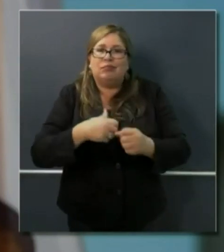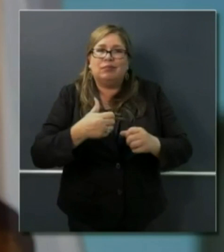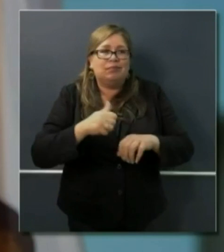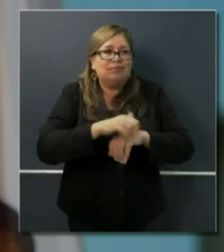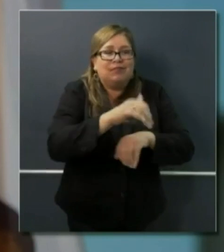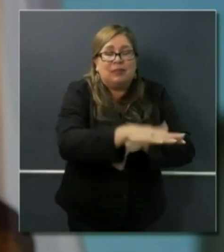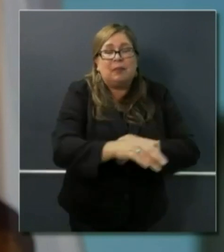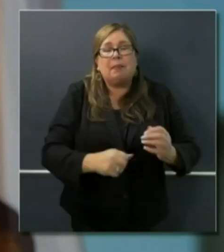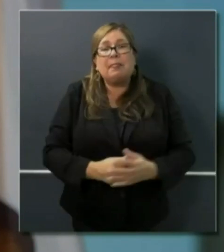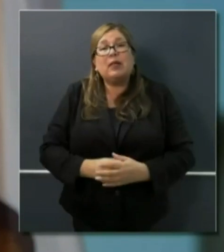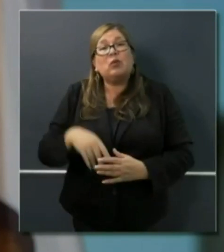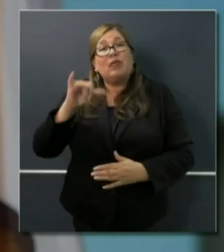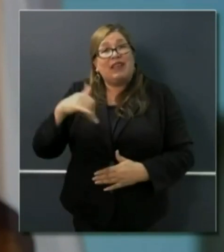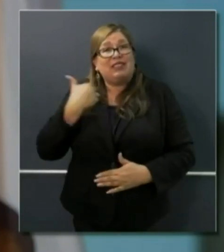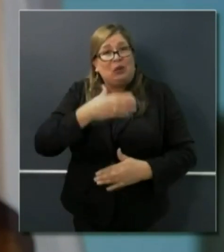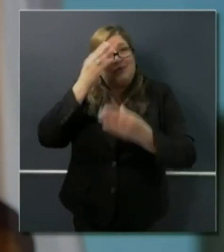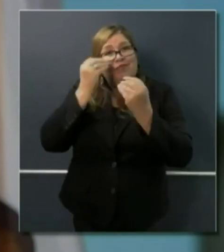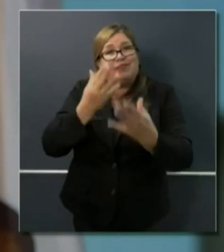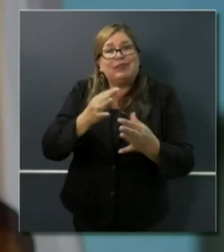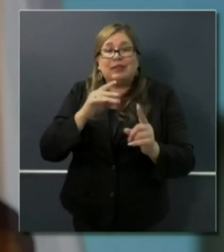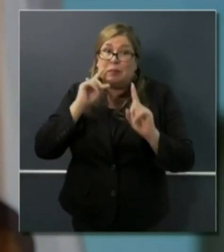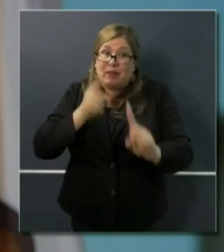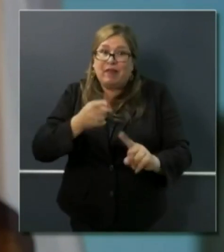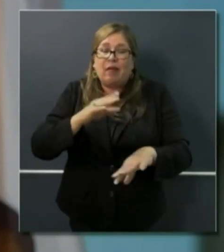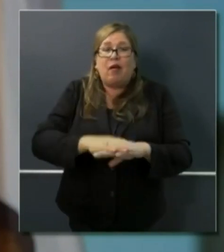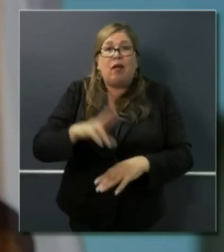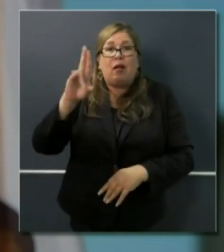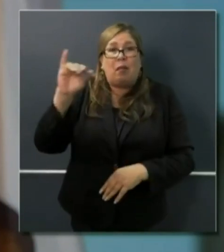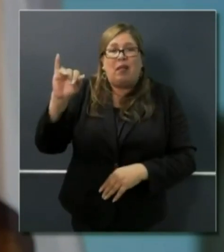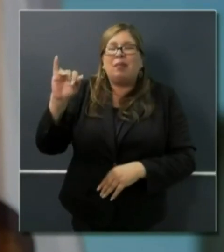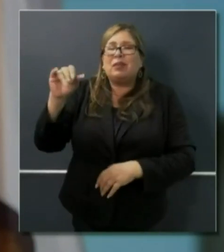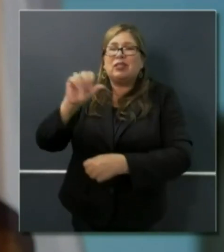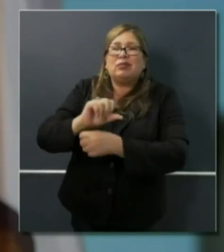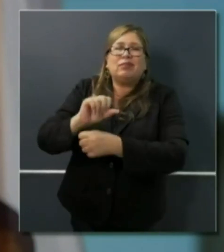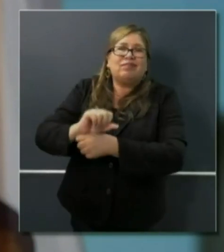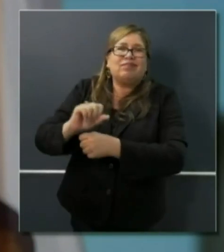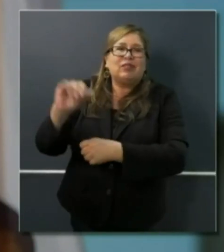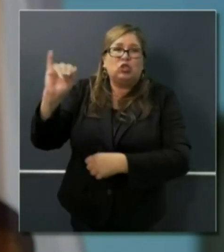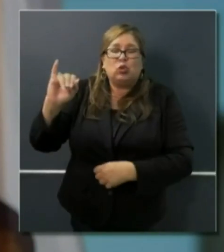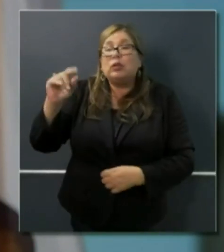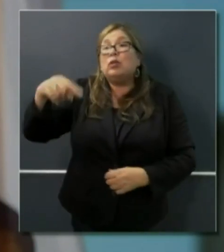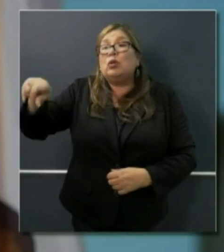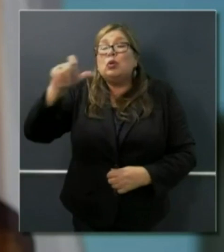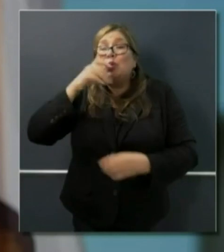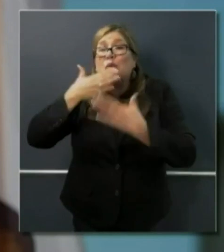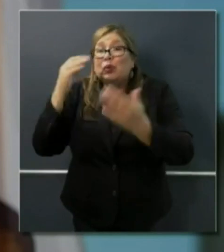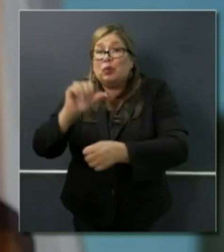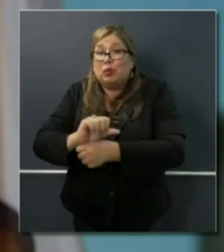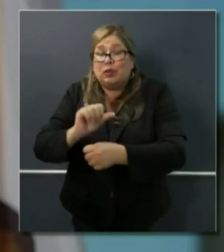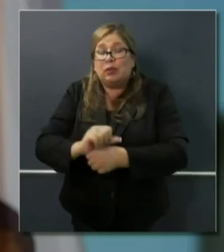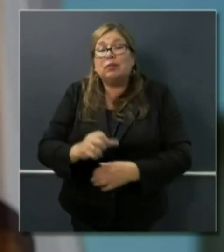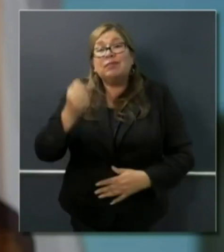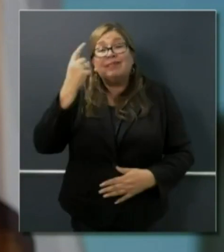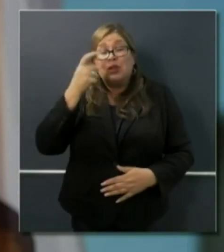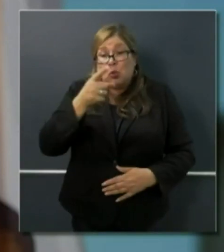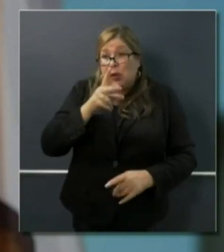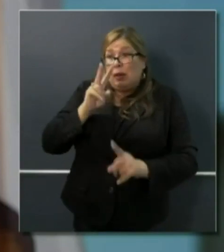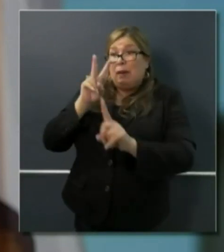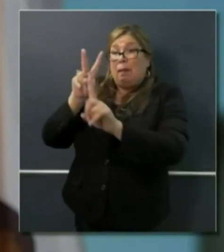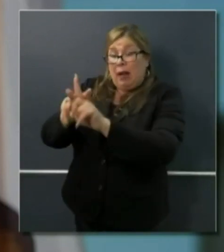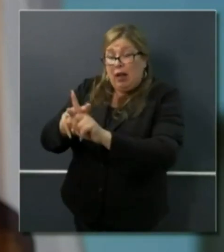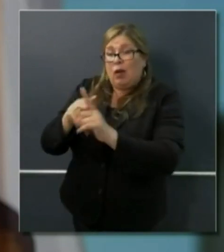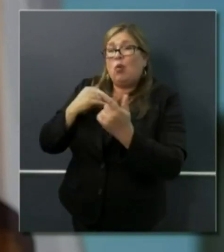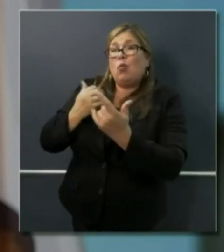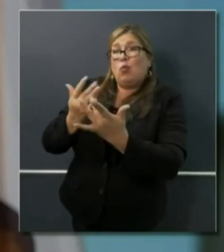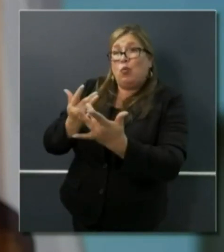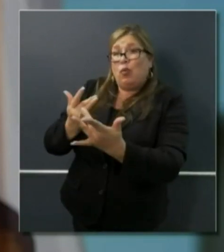specifically on unemployment insurance. And, by the way, those checks are retroactive in many cases, particularly as